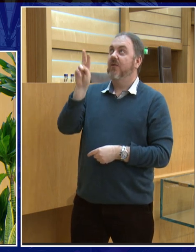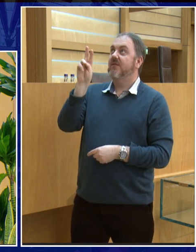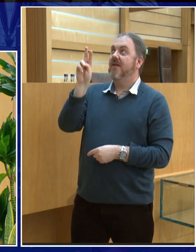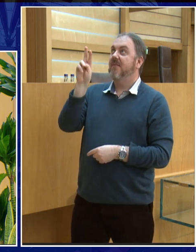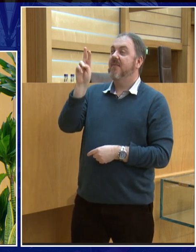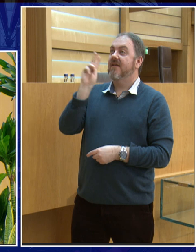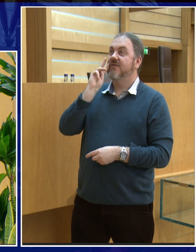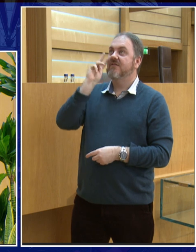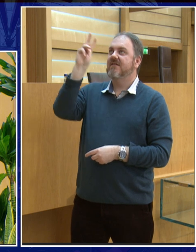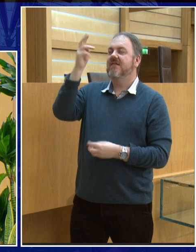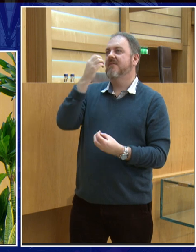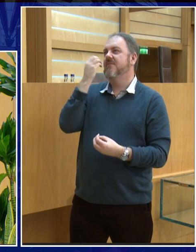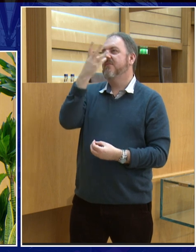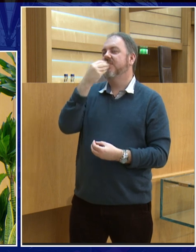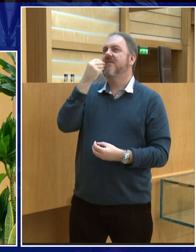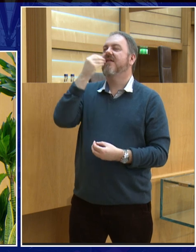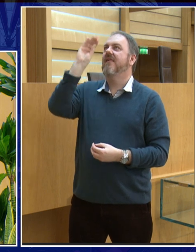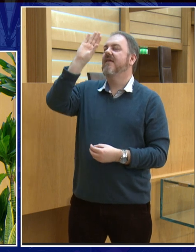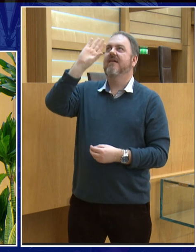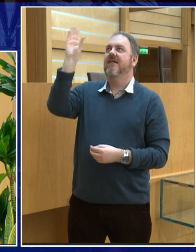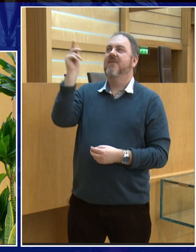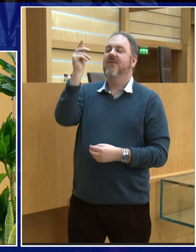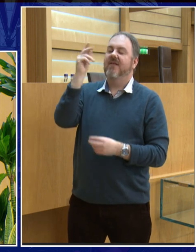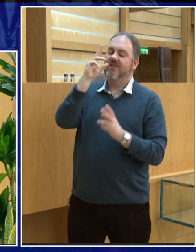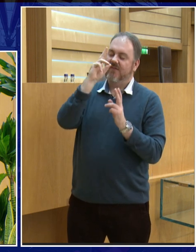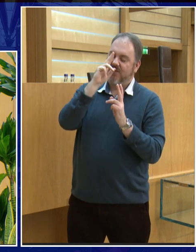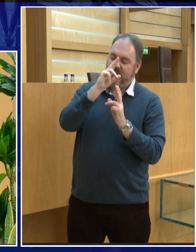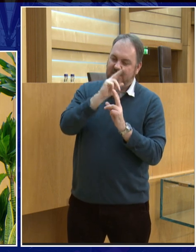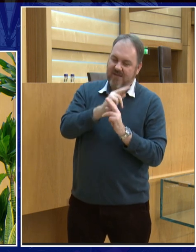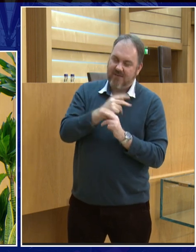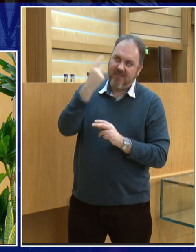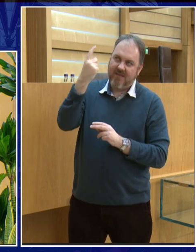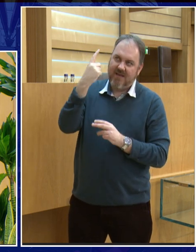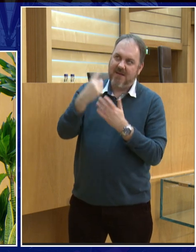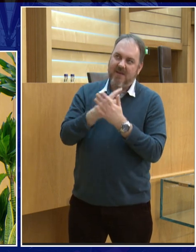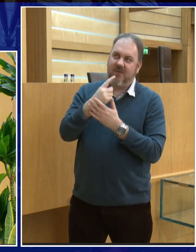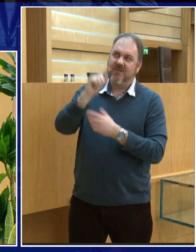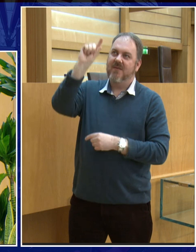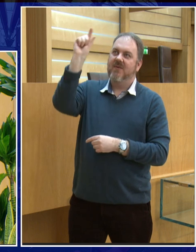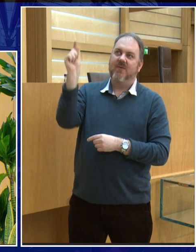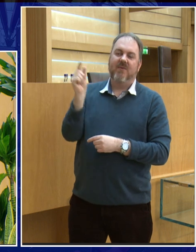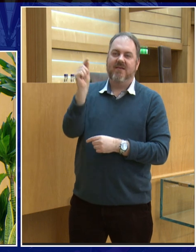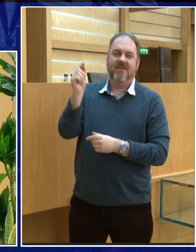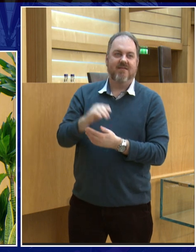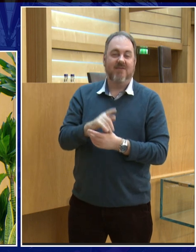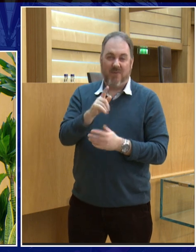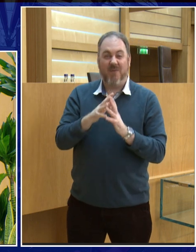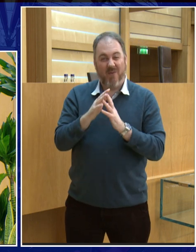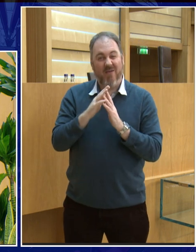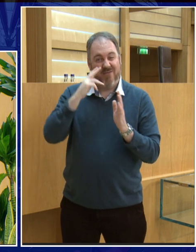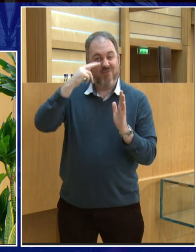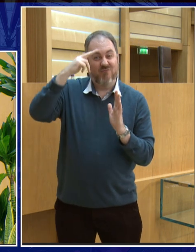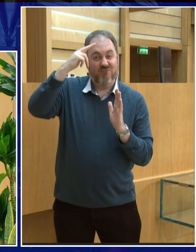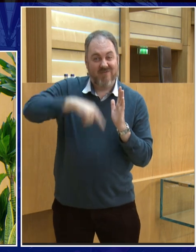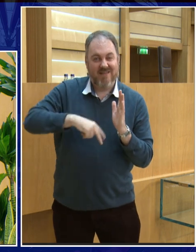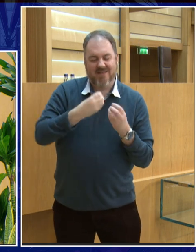and she sees the beauty of the moon and then she falls asleep, you know, saying, oh, moon, moon, as she goes to sleep. So if you get a chance to read the poem, it